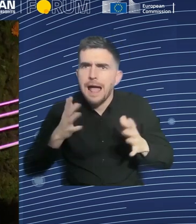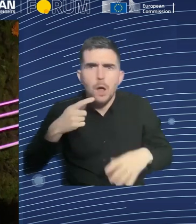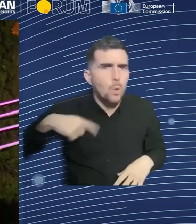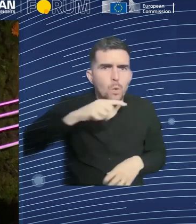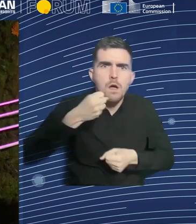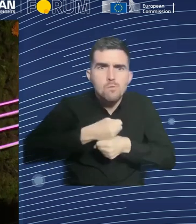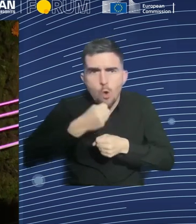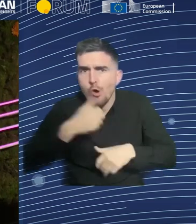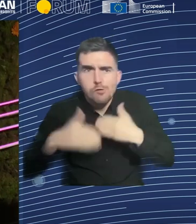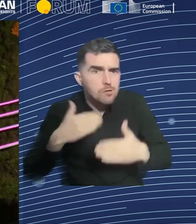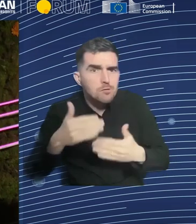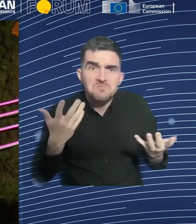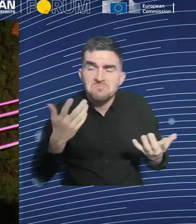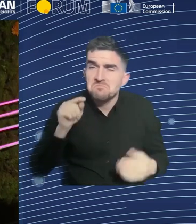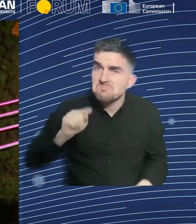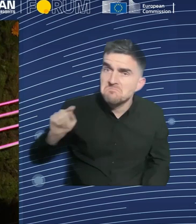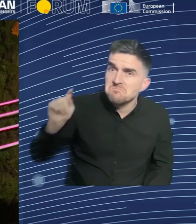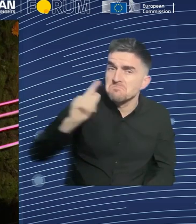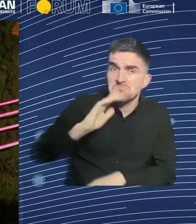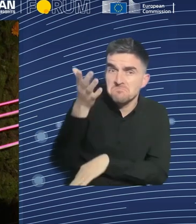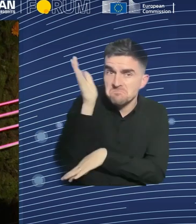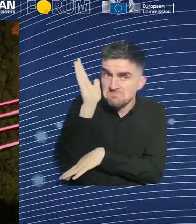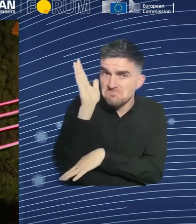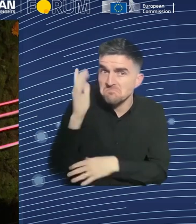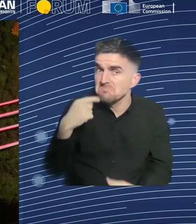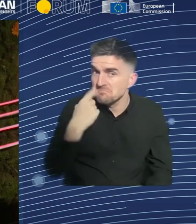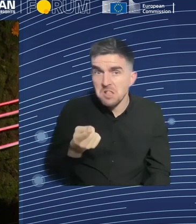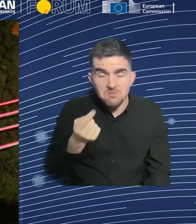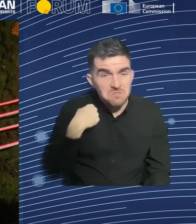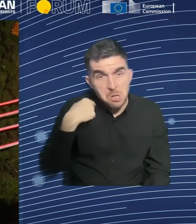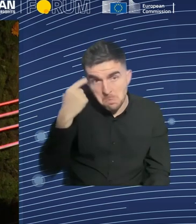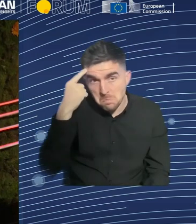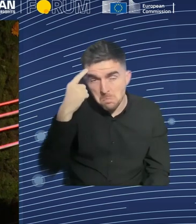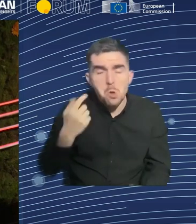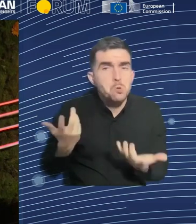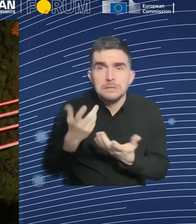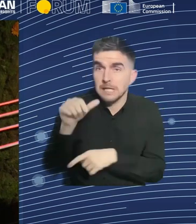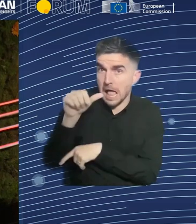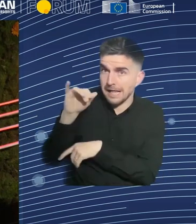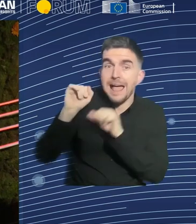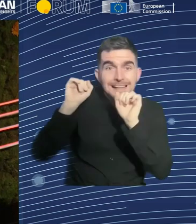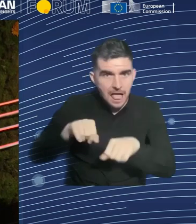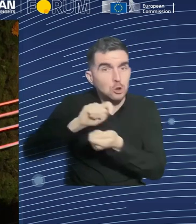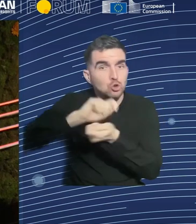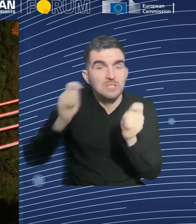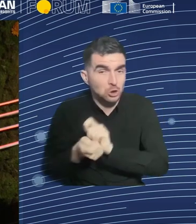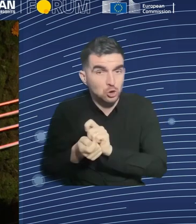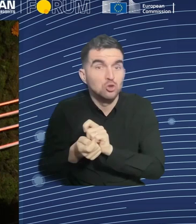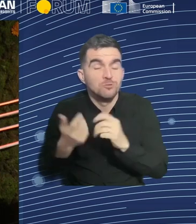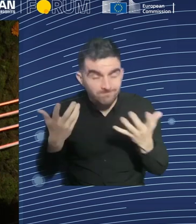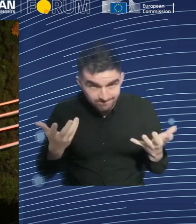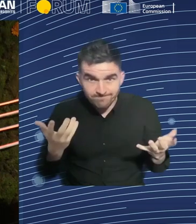what the AI can change is the creative, no reply. The creative, the